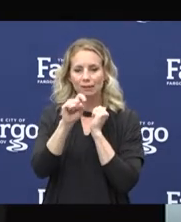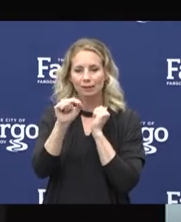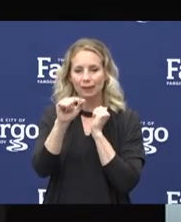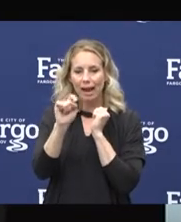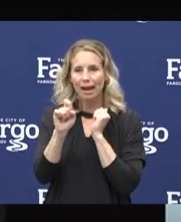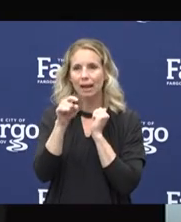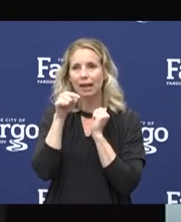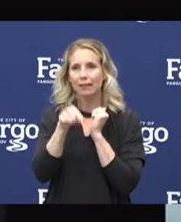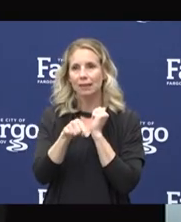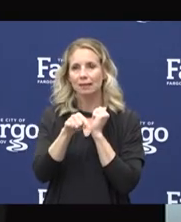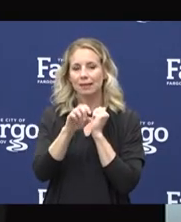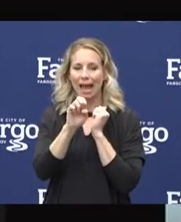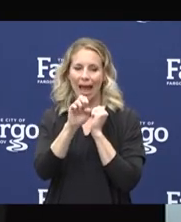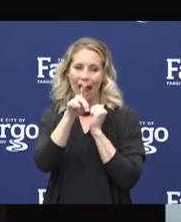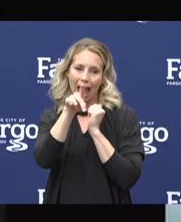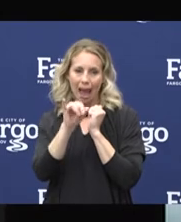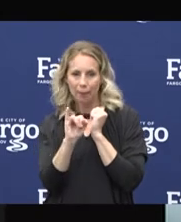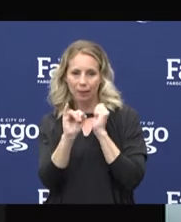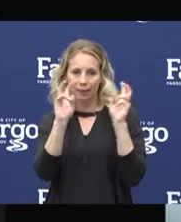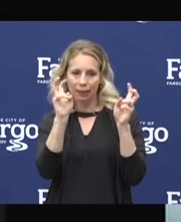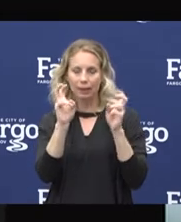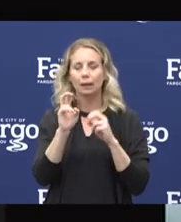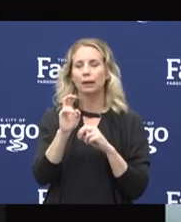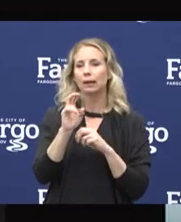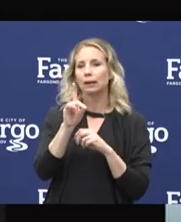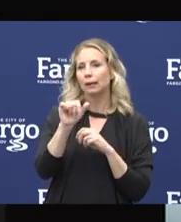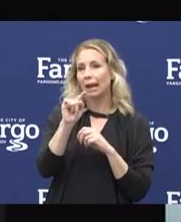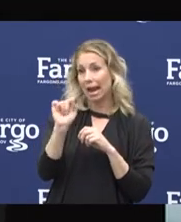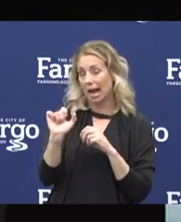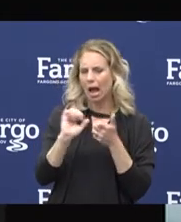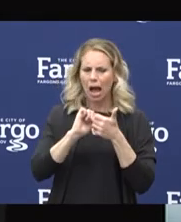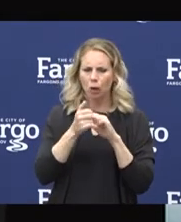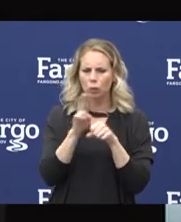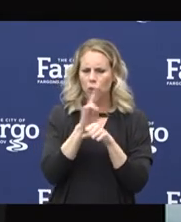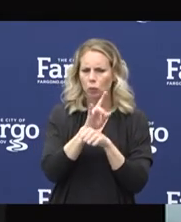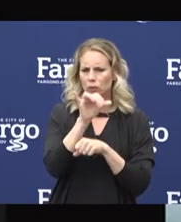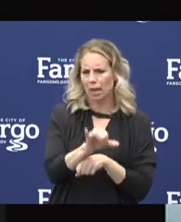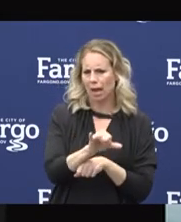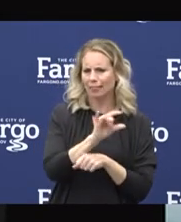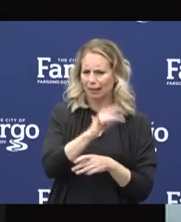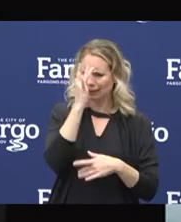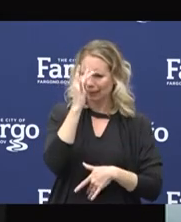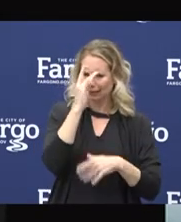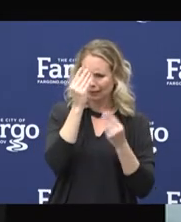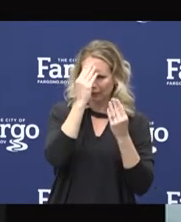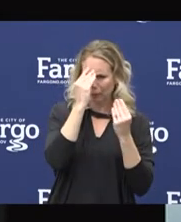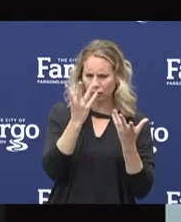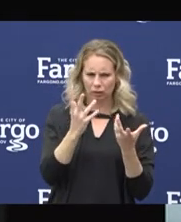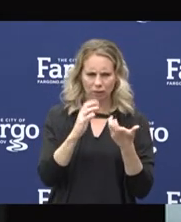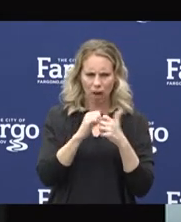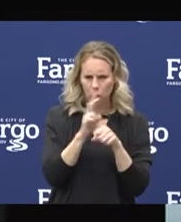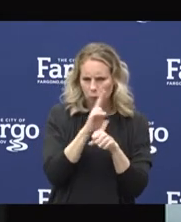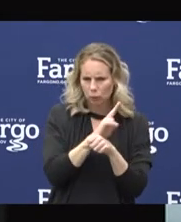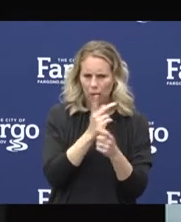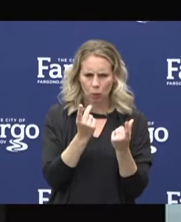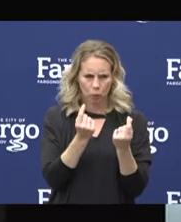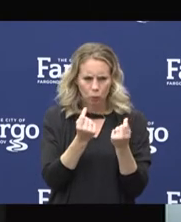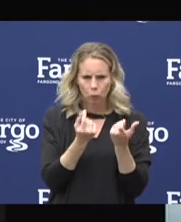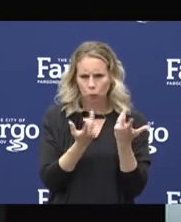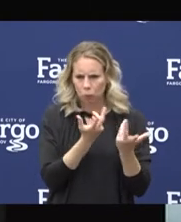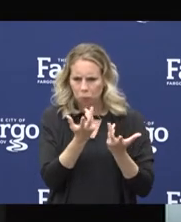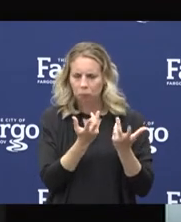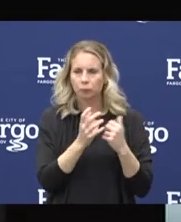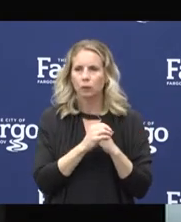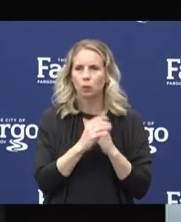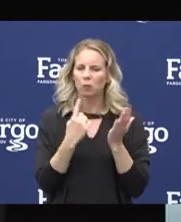data or epidemiological data that we generate. We talk all about this data all the time and what we use it for. I'm going